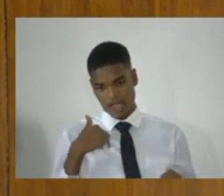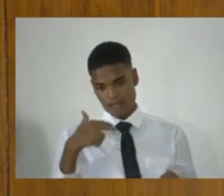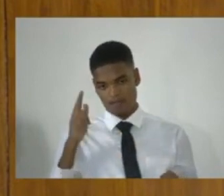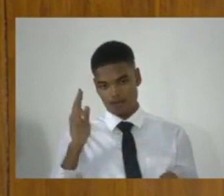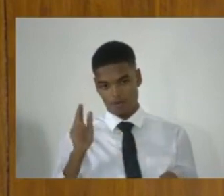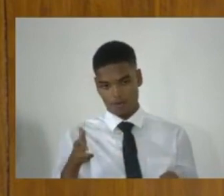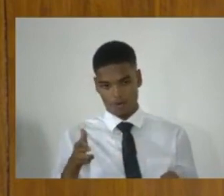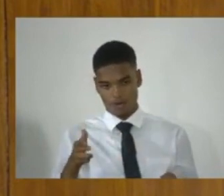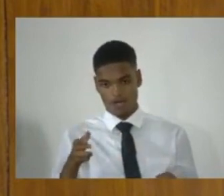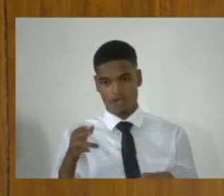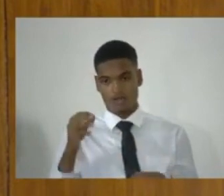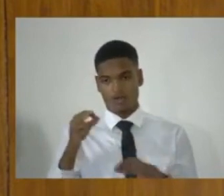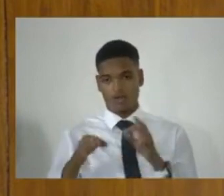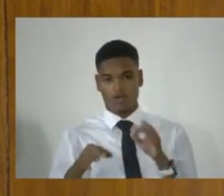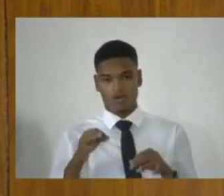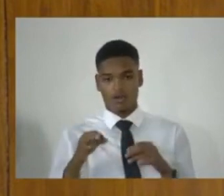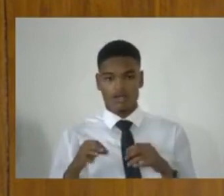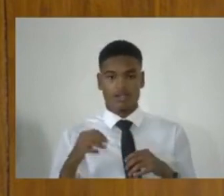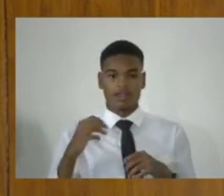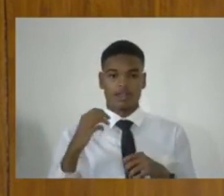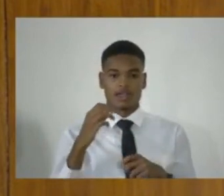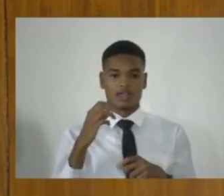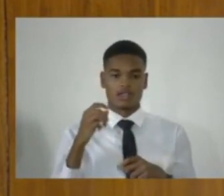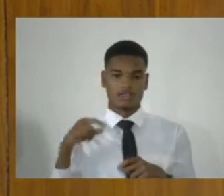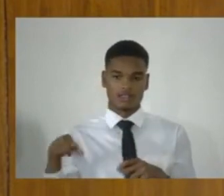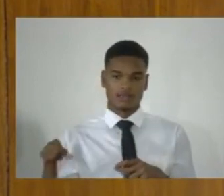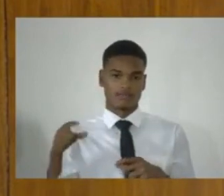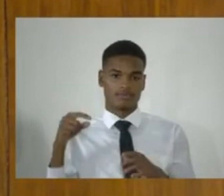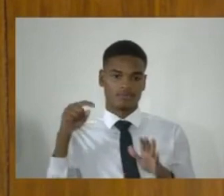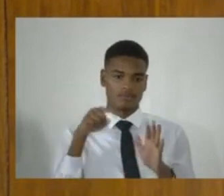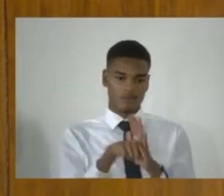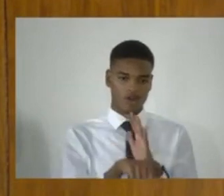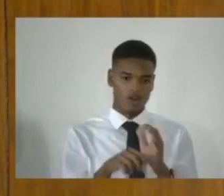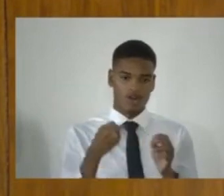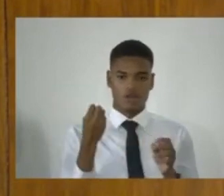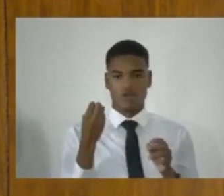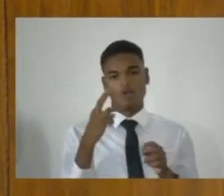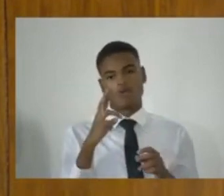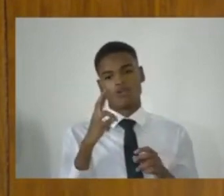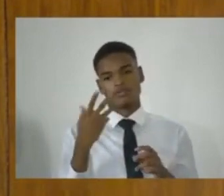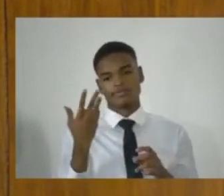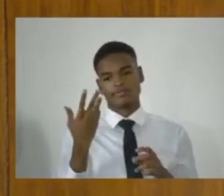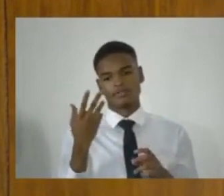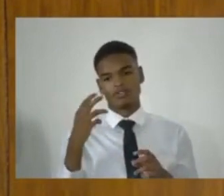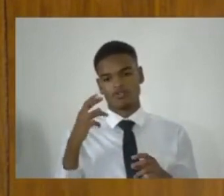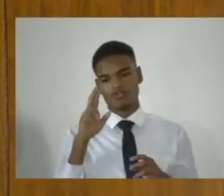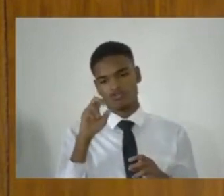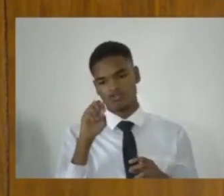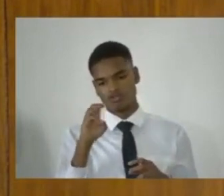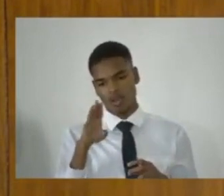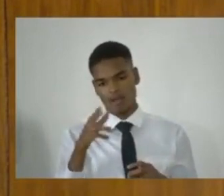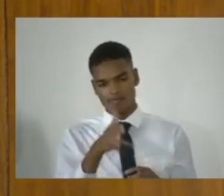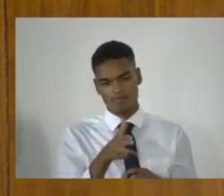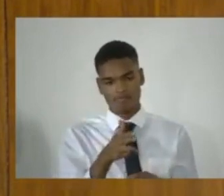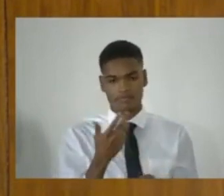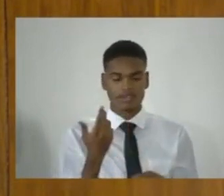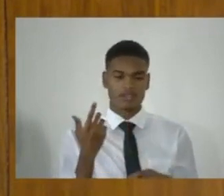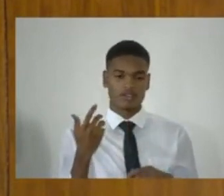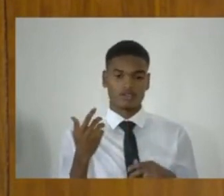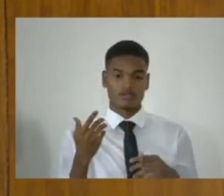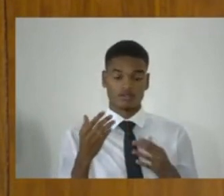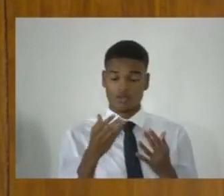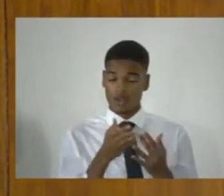course of committing a murder or an act of terrorism or an armed robbery right through